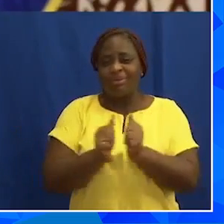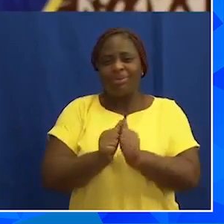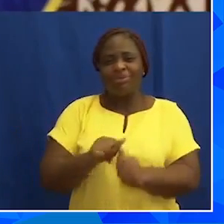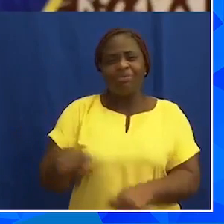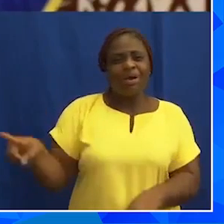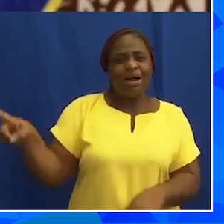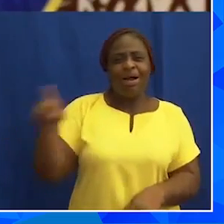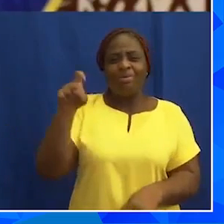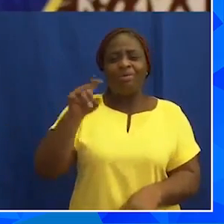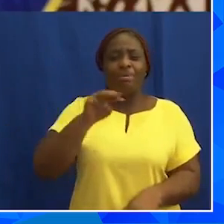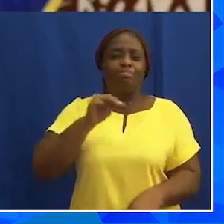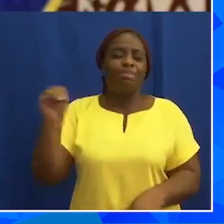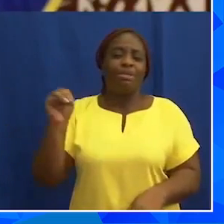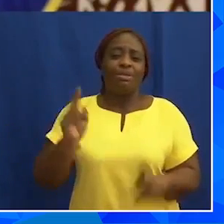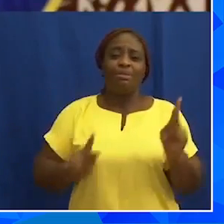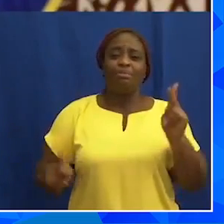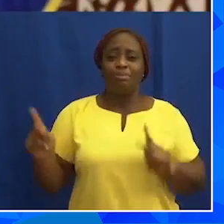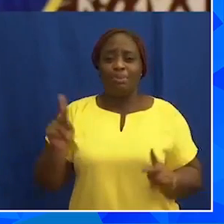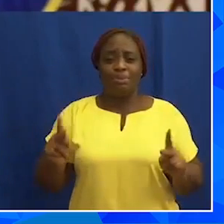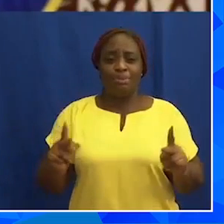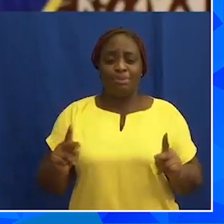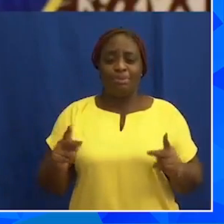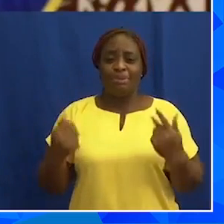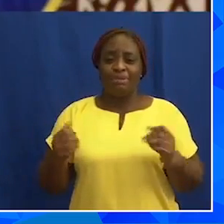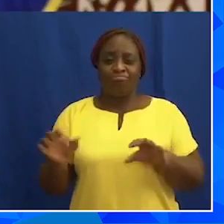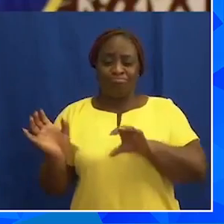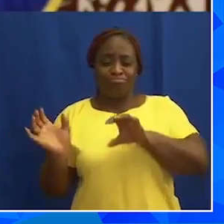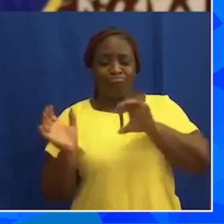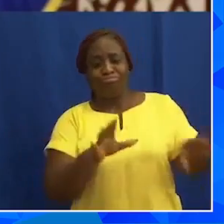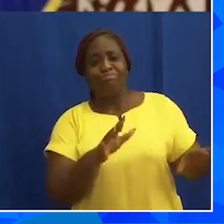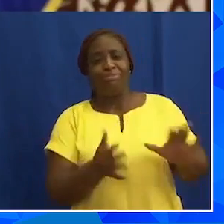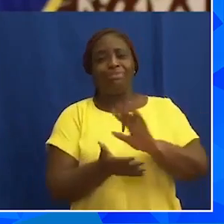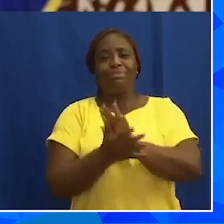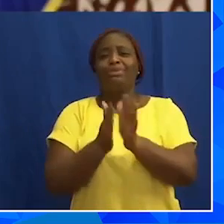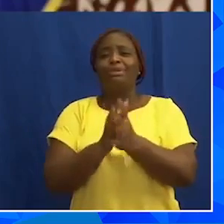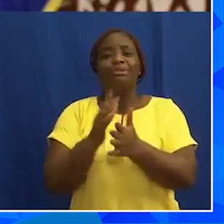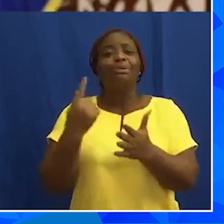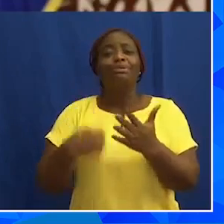100 million people being pushed into extreme poverty.